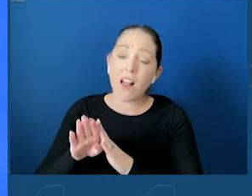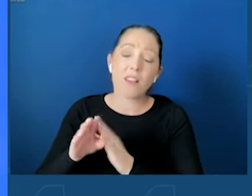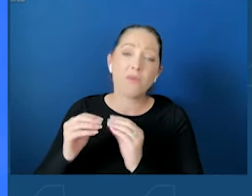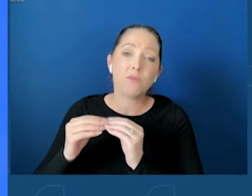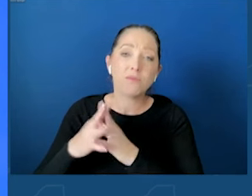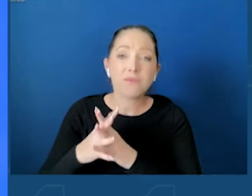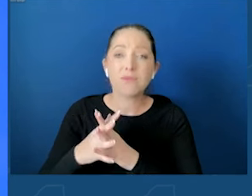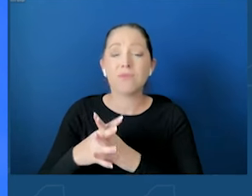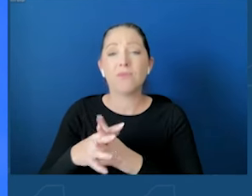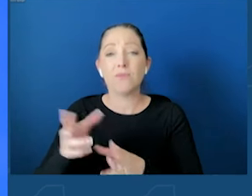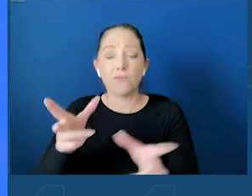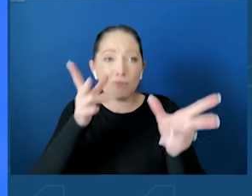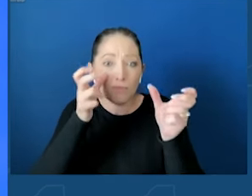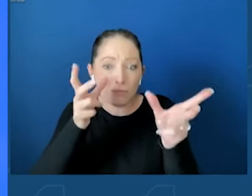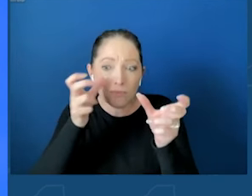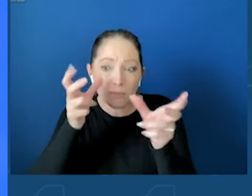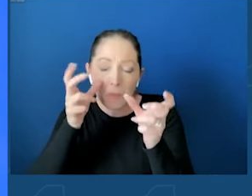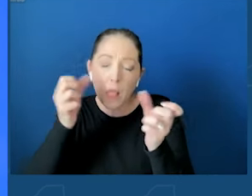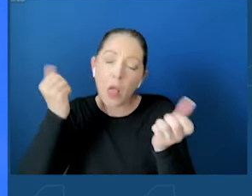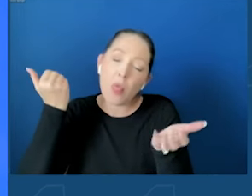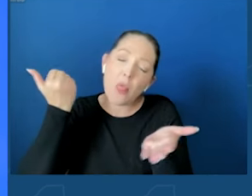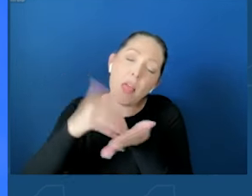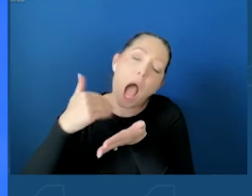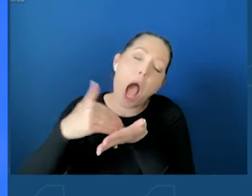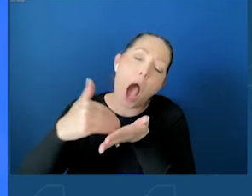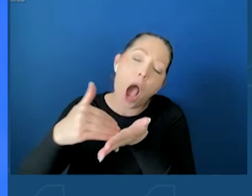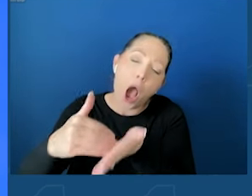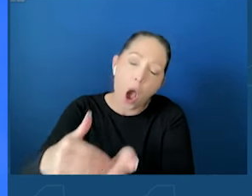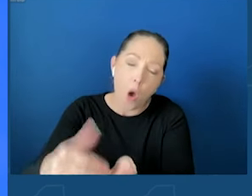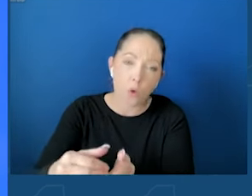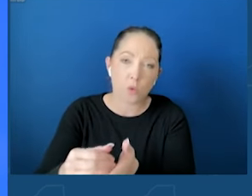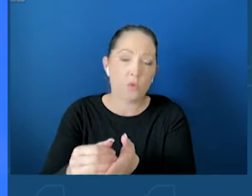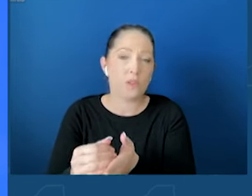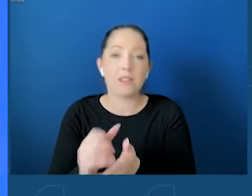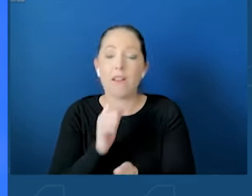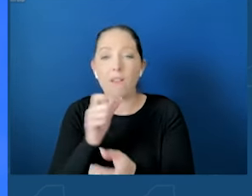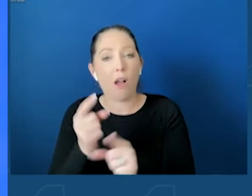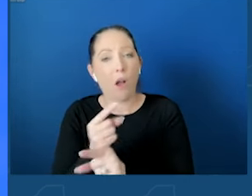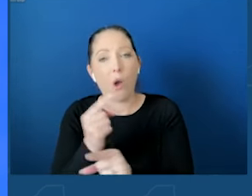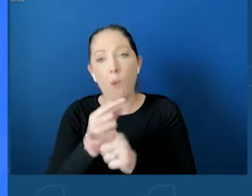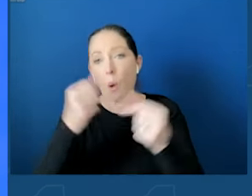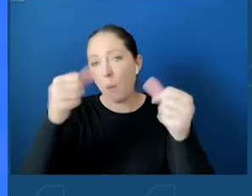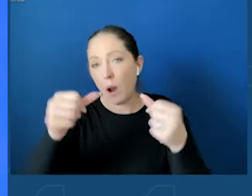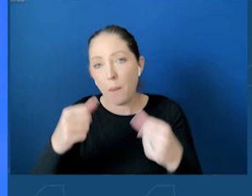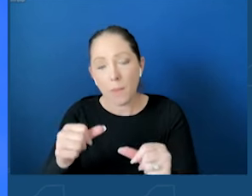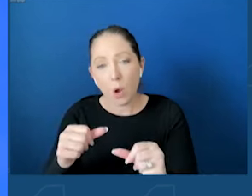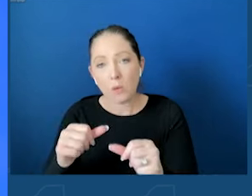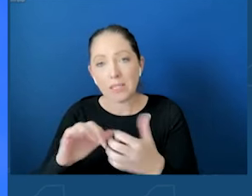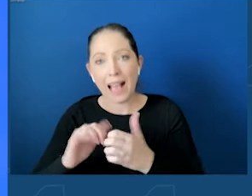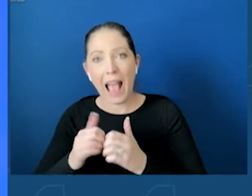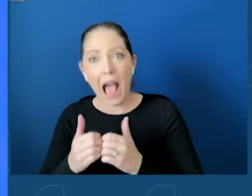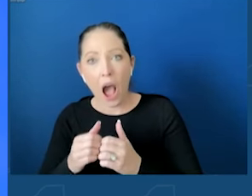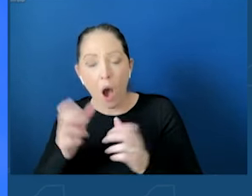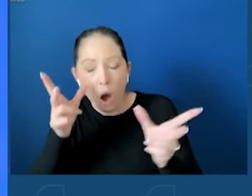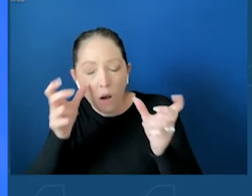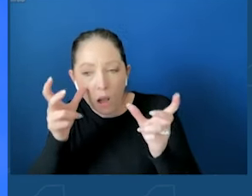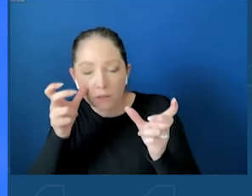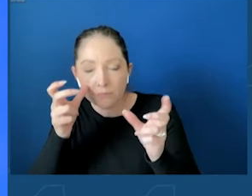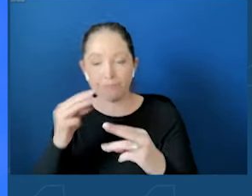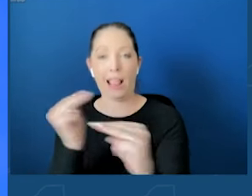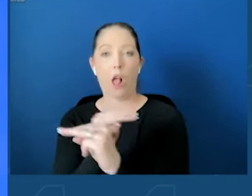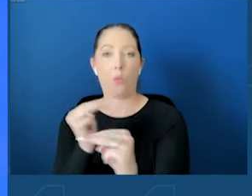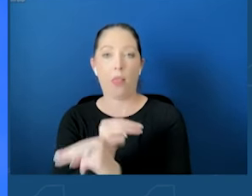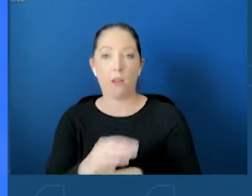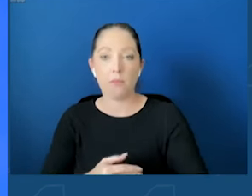and images that she received on social media through the algorithm. My family is beyond grateful